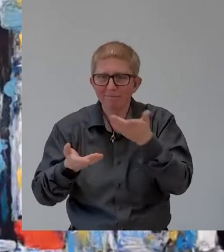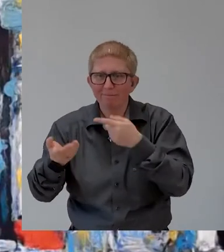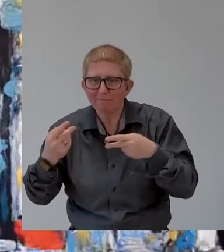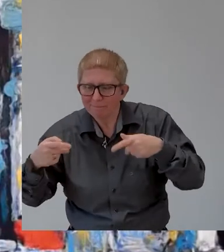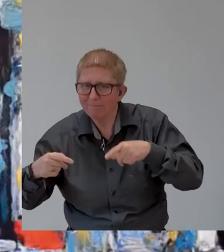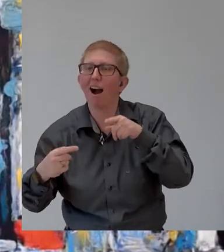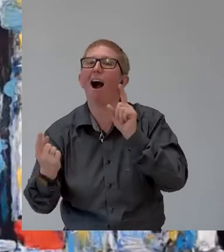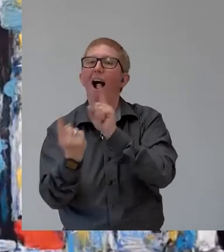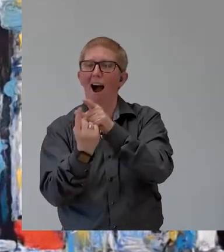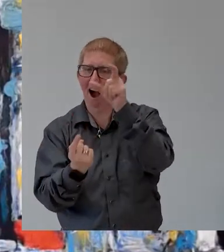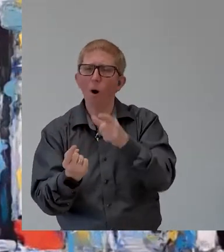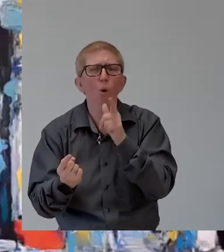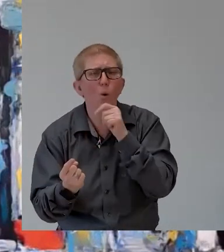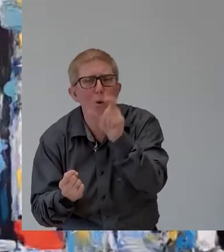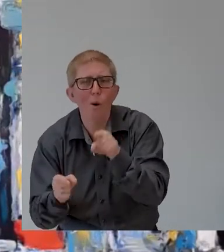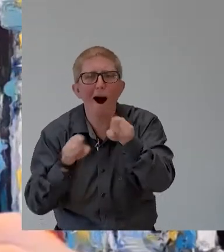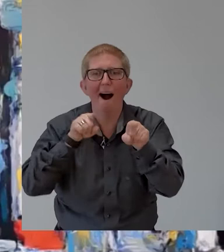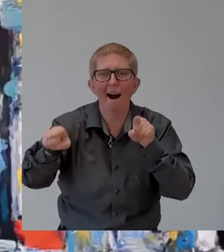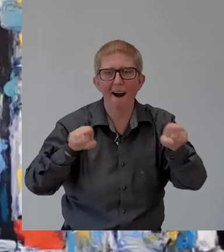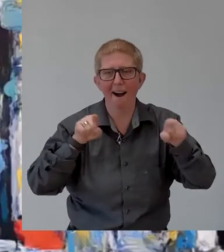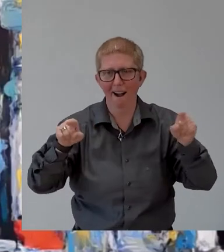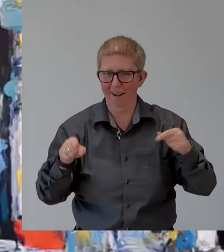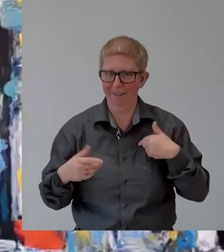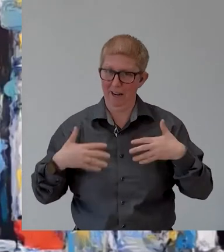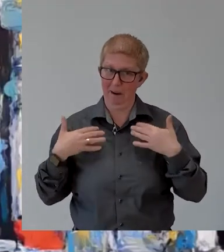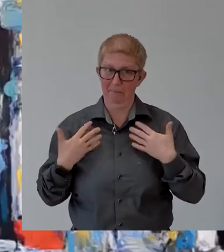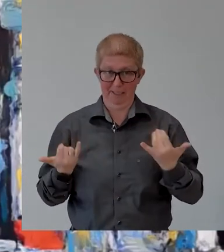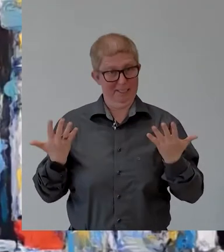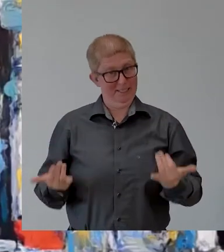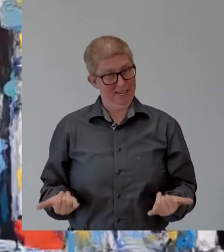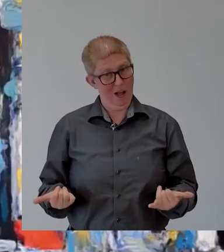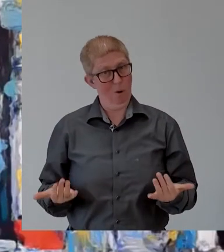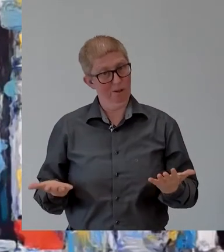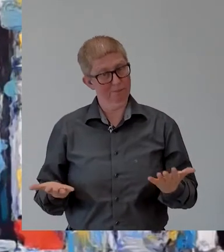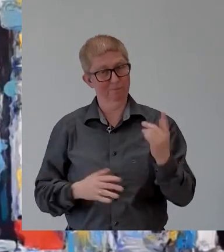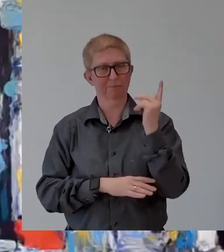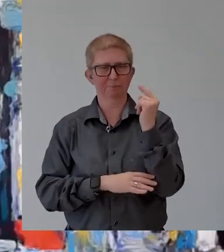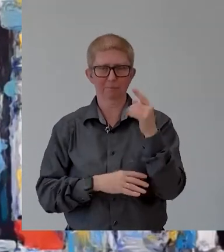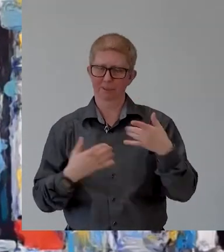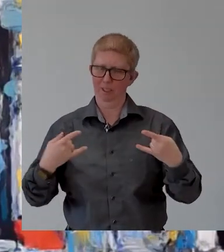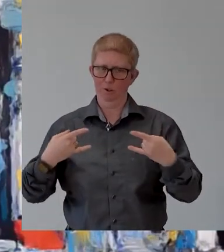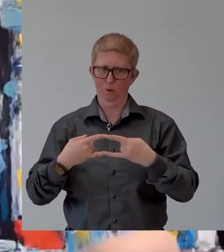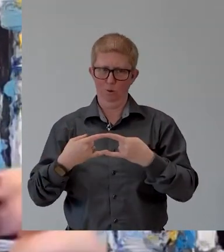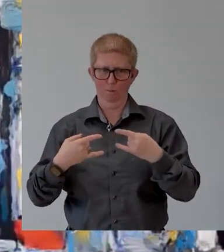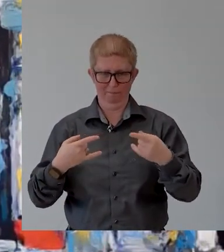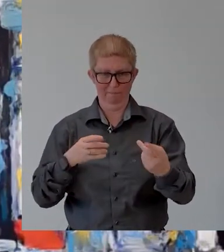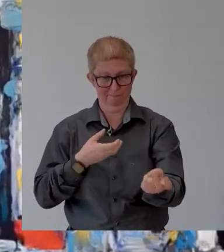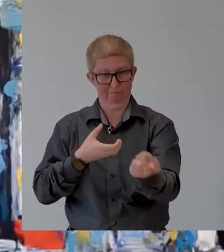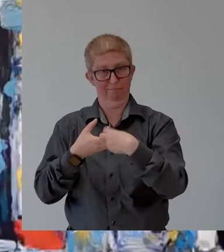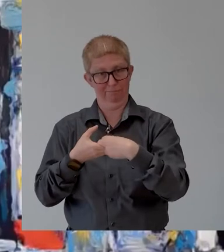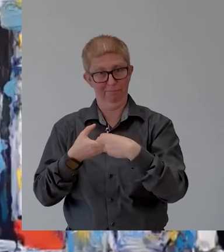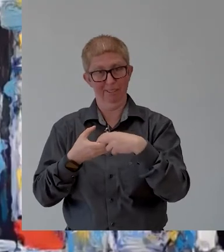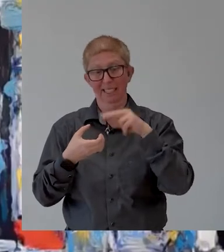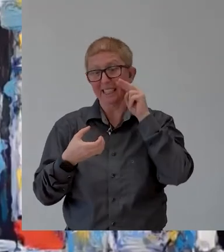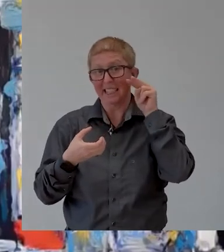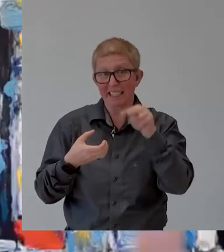connect the zoom so not only you can see us we can see you participate i'm asking questions i want to hear you